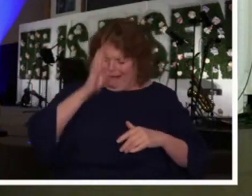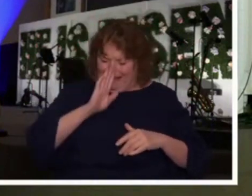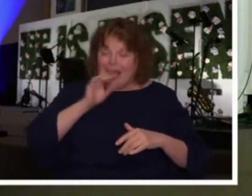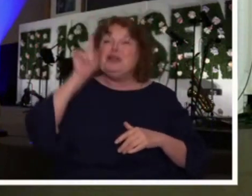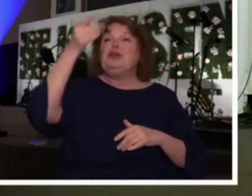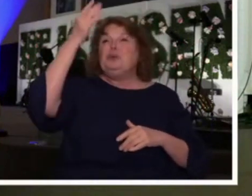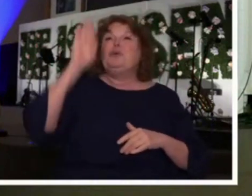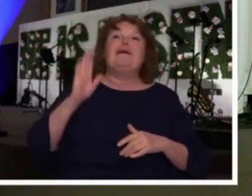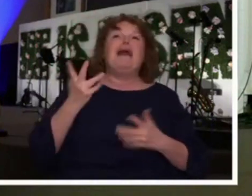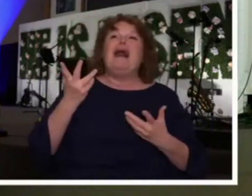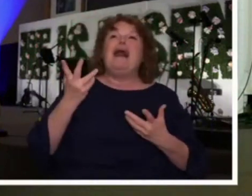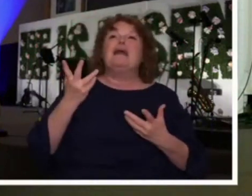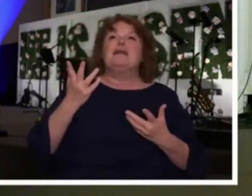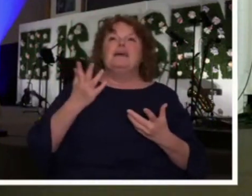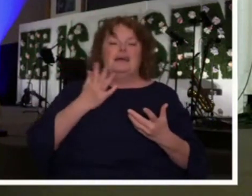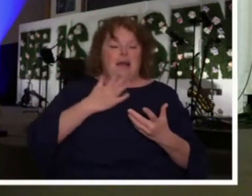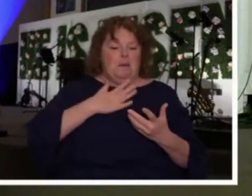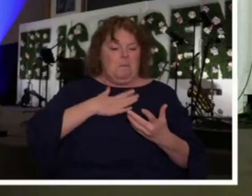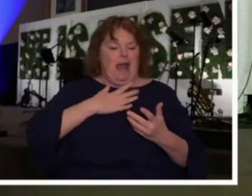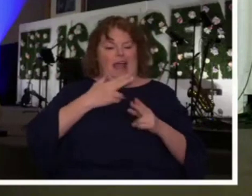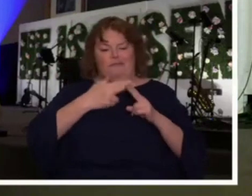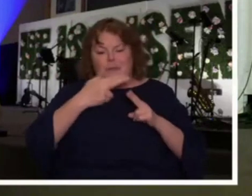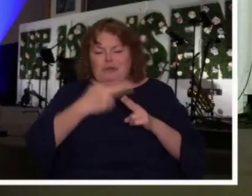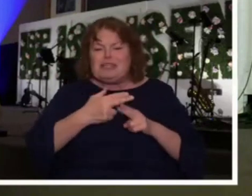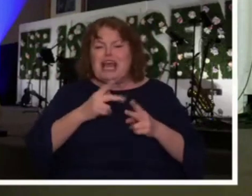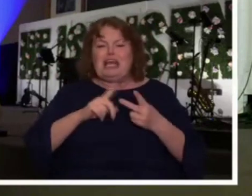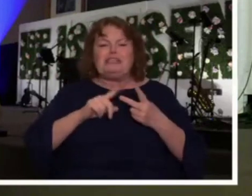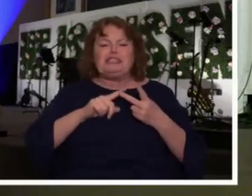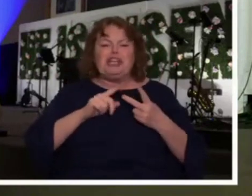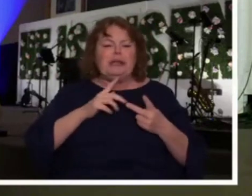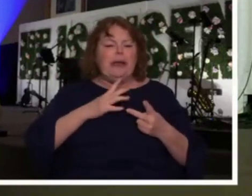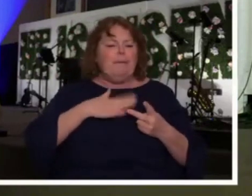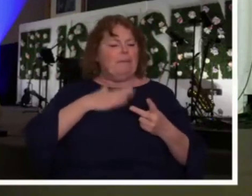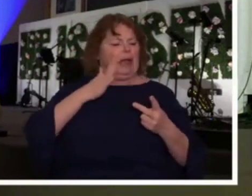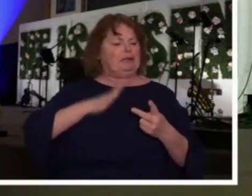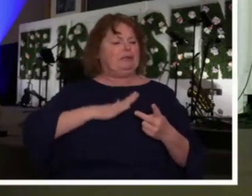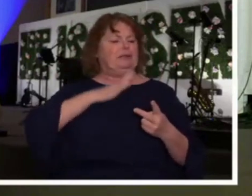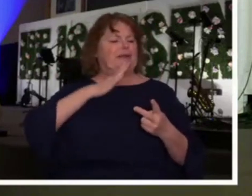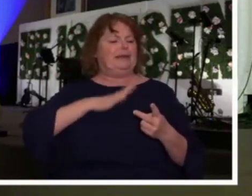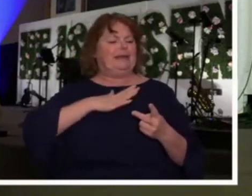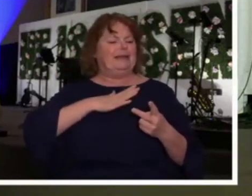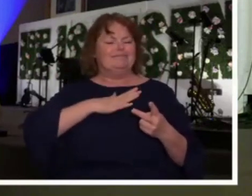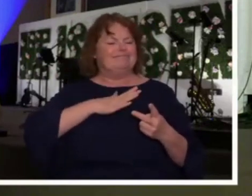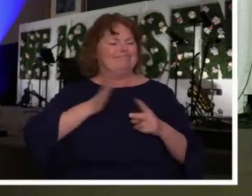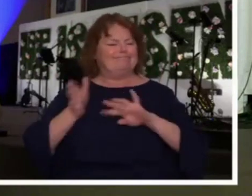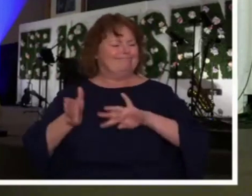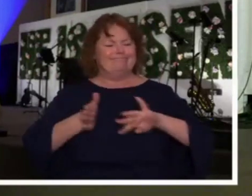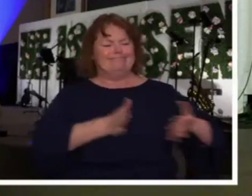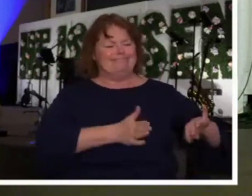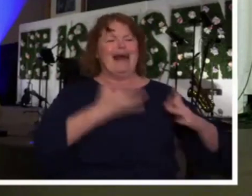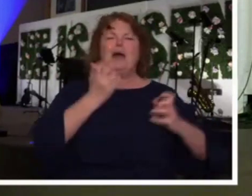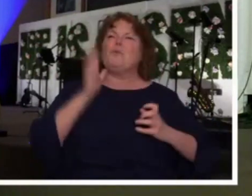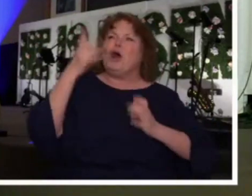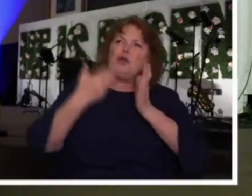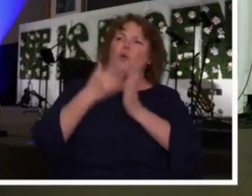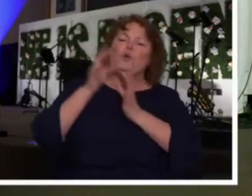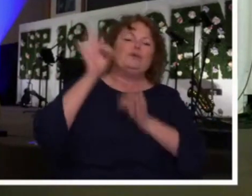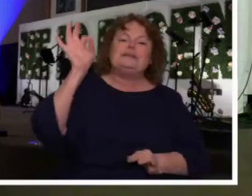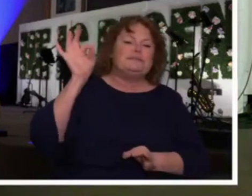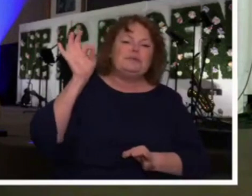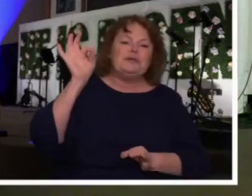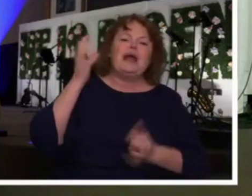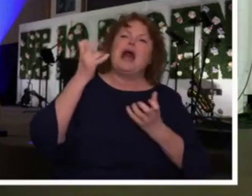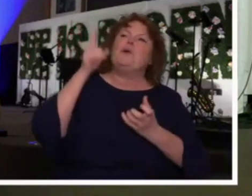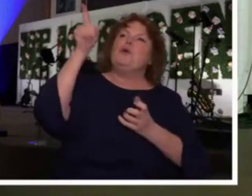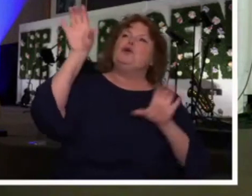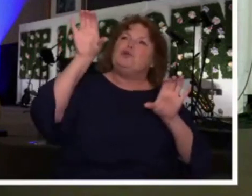My dignity and my character and my reputation is less important than being in the middle of the flame of Your Holy Spirit and what You desire to